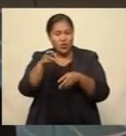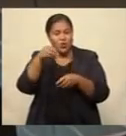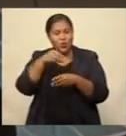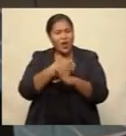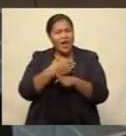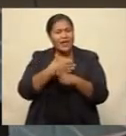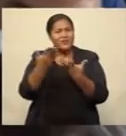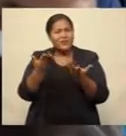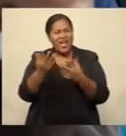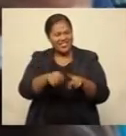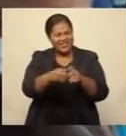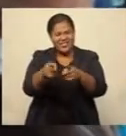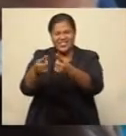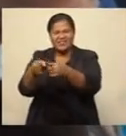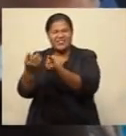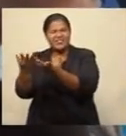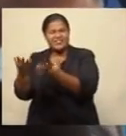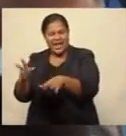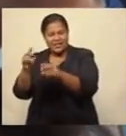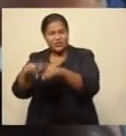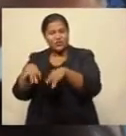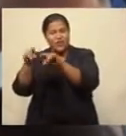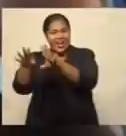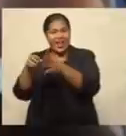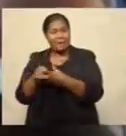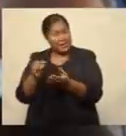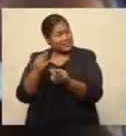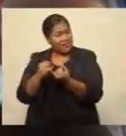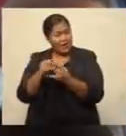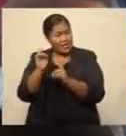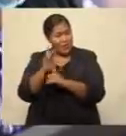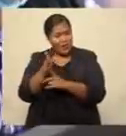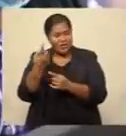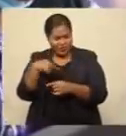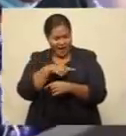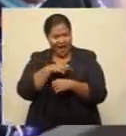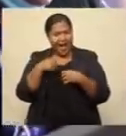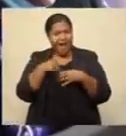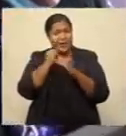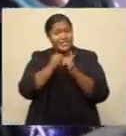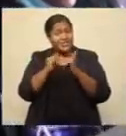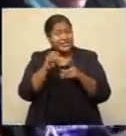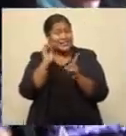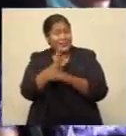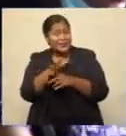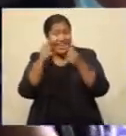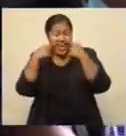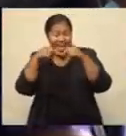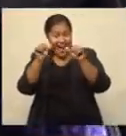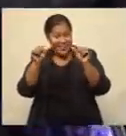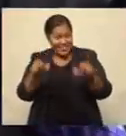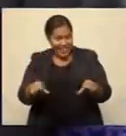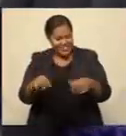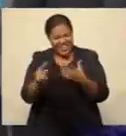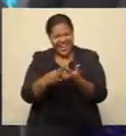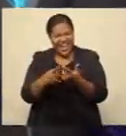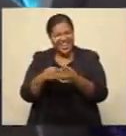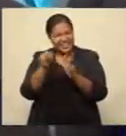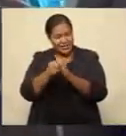in, uh, various parts of Australia. And that's obviously very important to our, uh, industries, particularly horticulture, but also other industries.